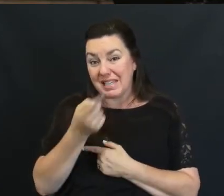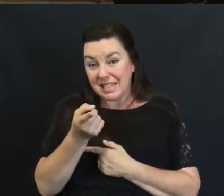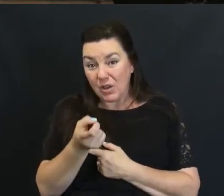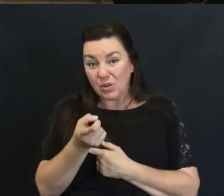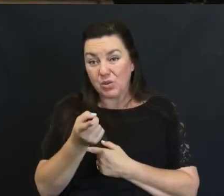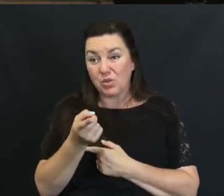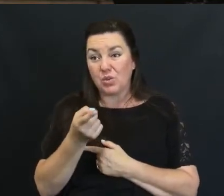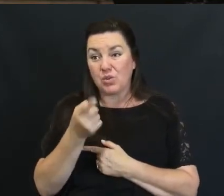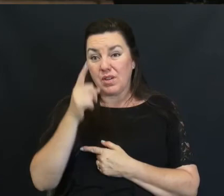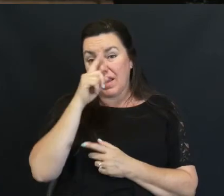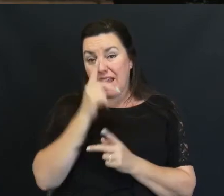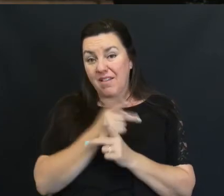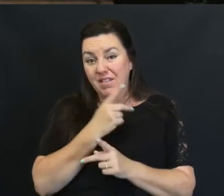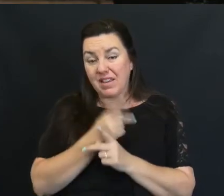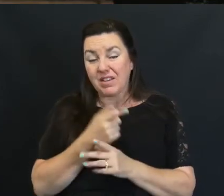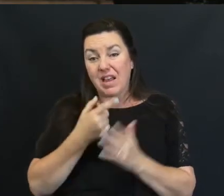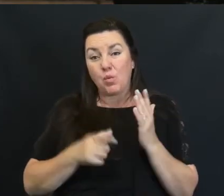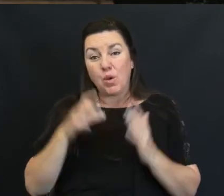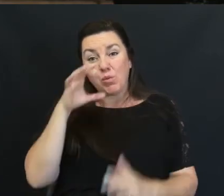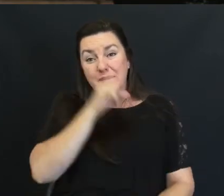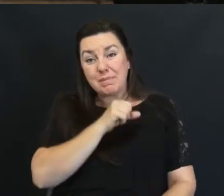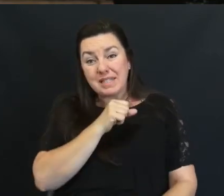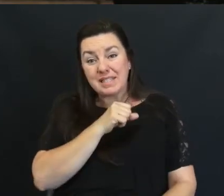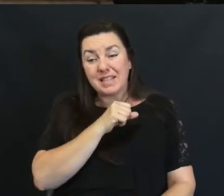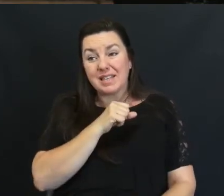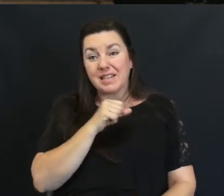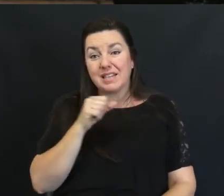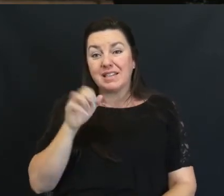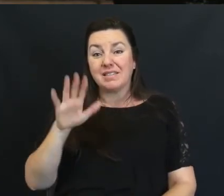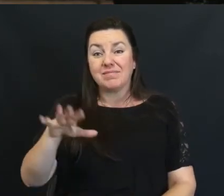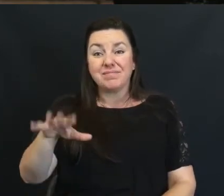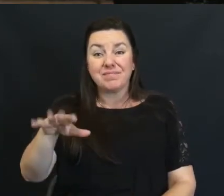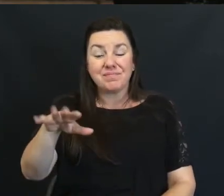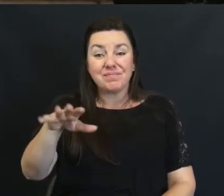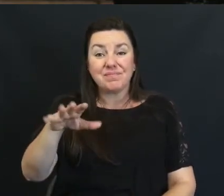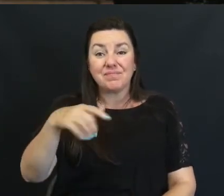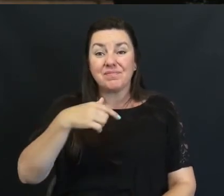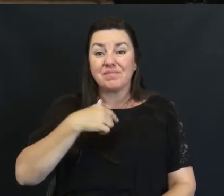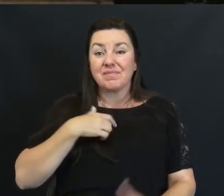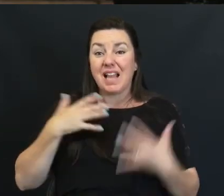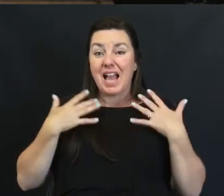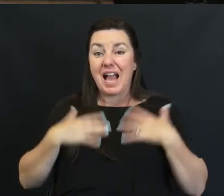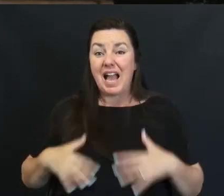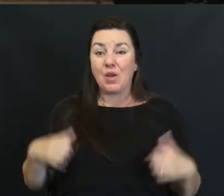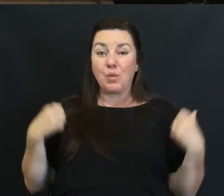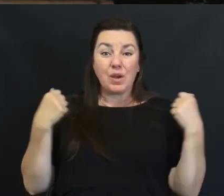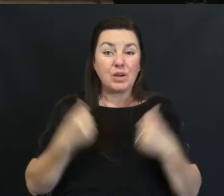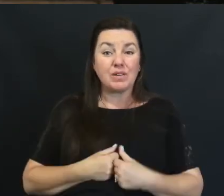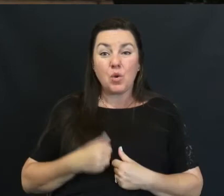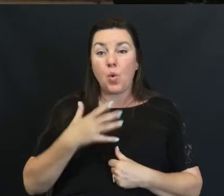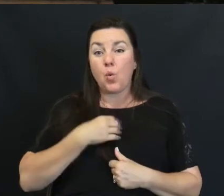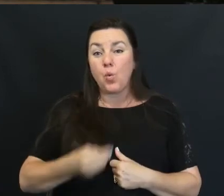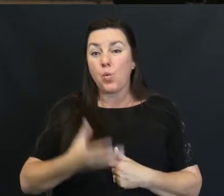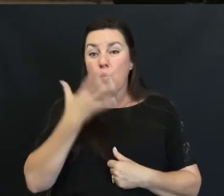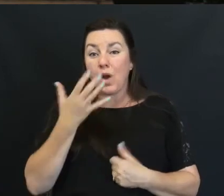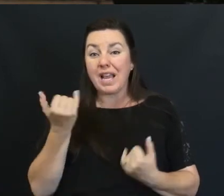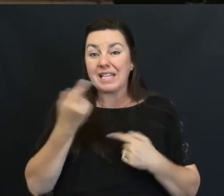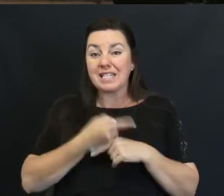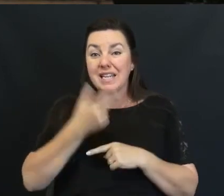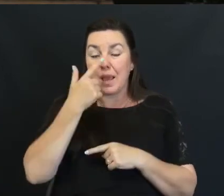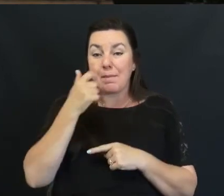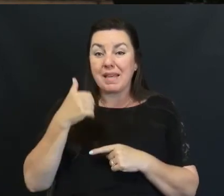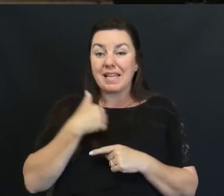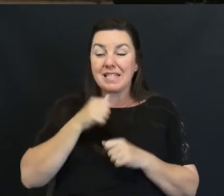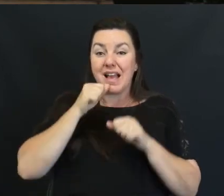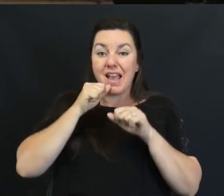I Figured Out What Was Missing Ladies I Wear White Today Because I Now Have